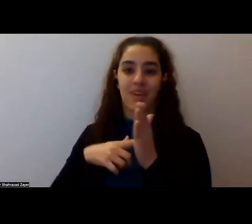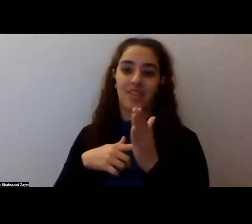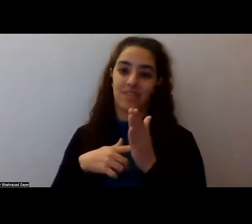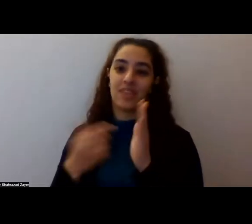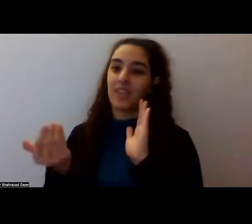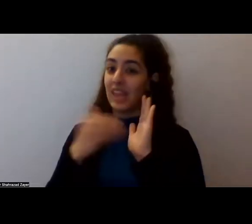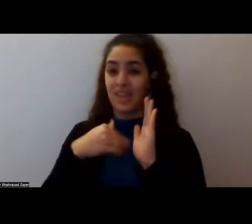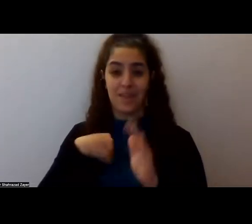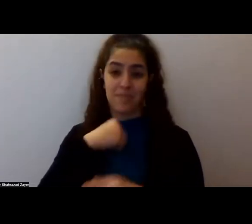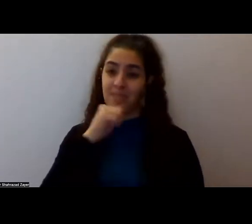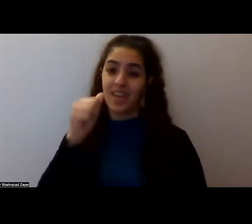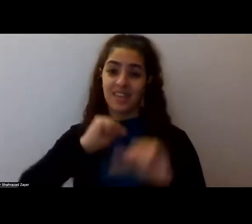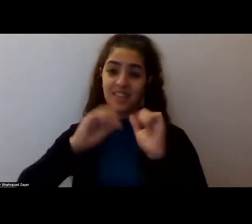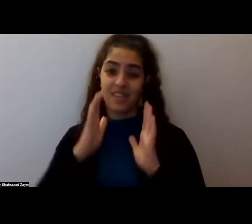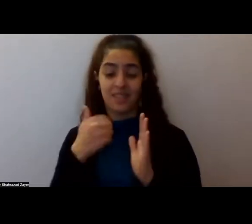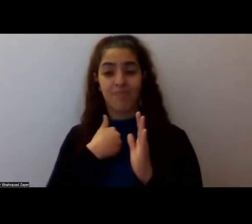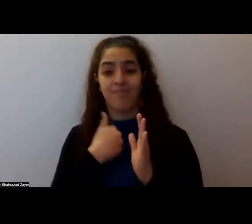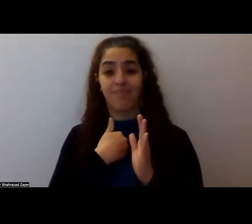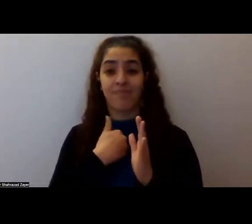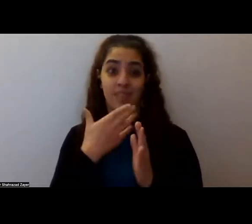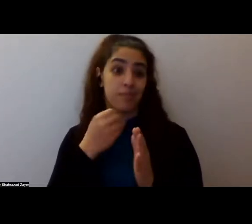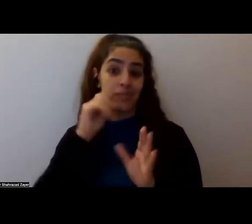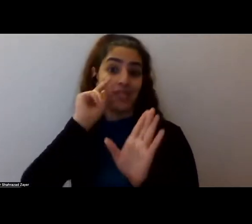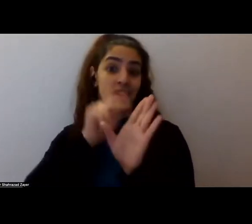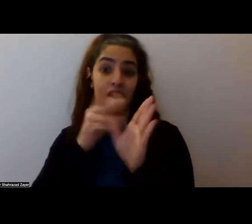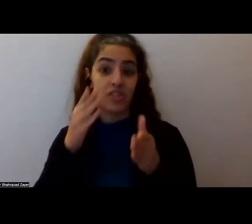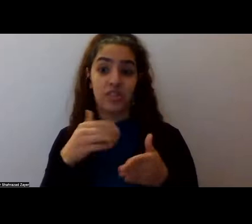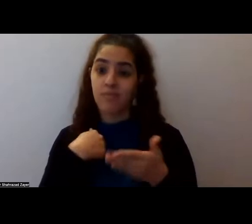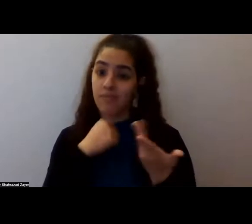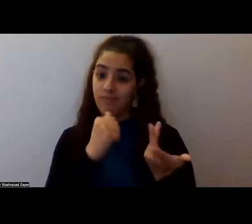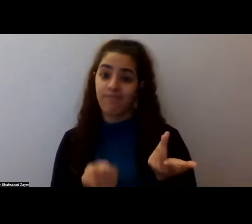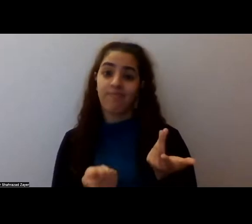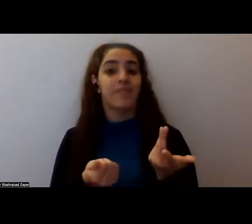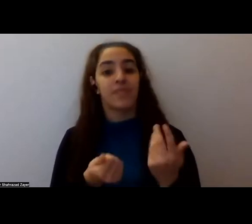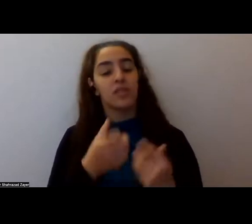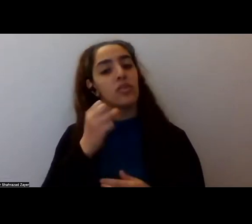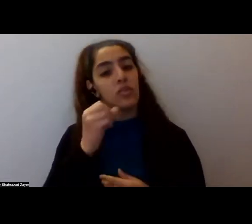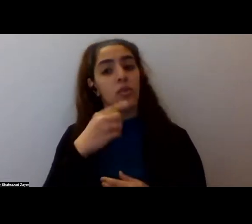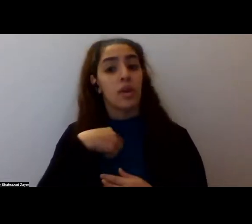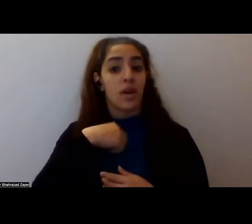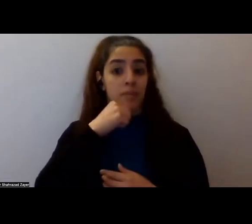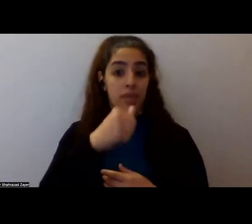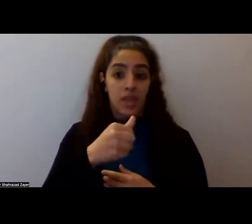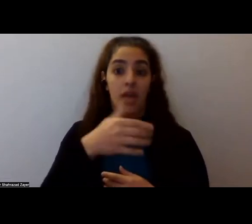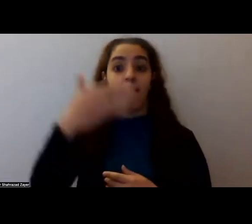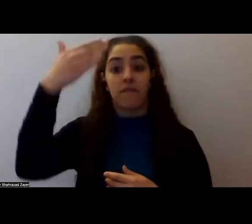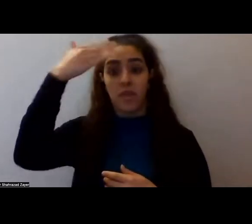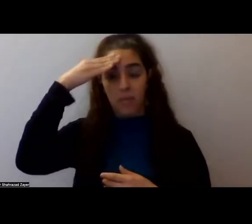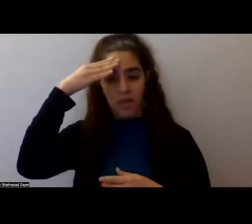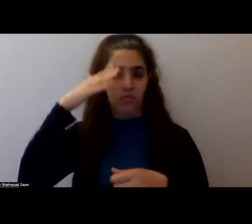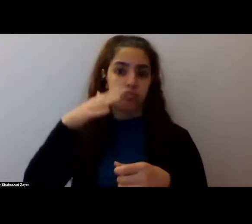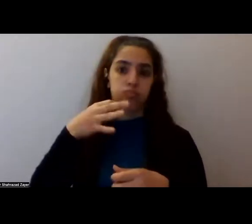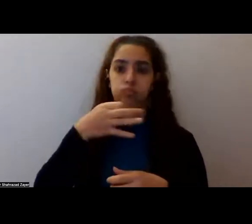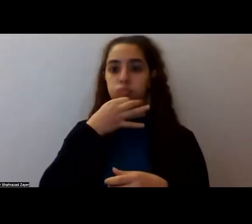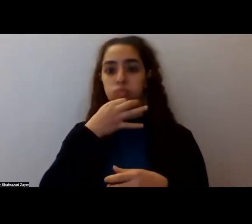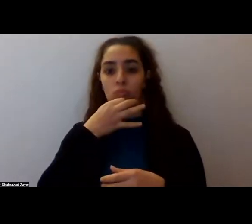yeah, I'm not a scientist or, or psychiatrist. And, um, um, so I'm not extremely familiar with the, the, the